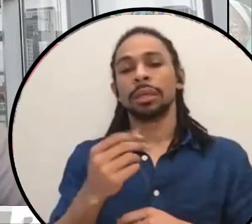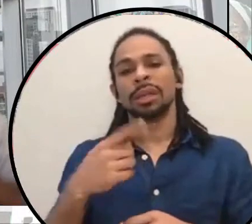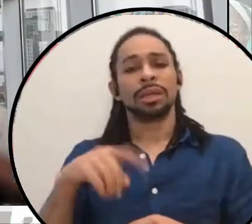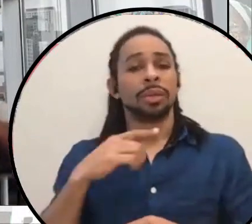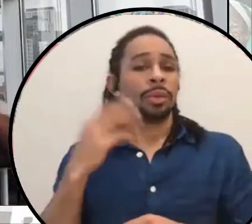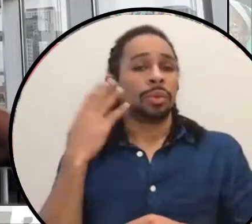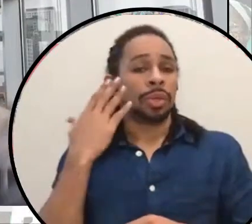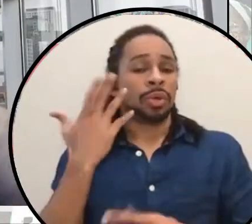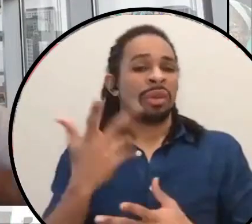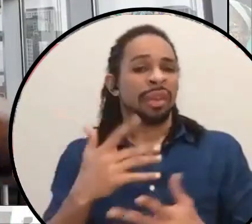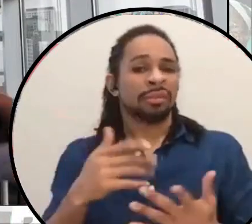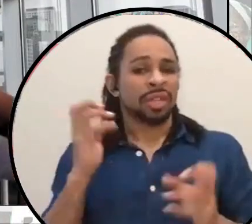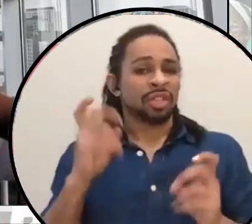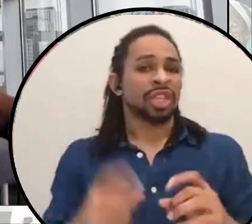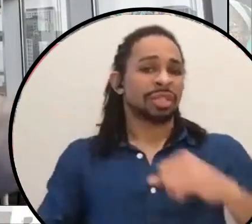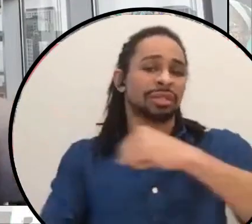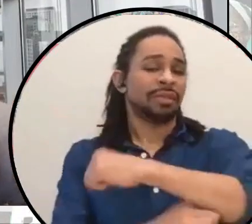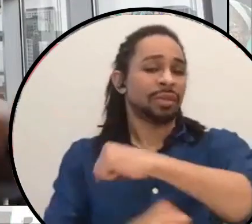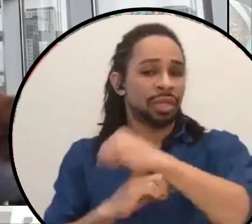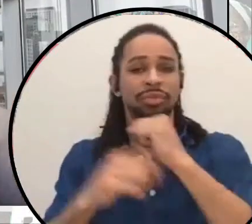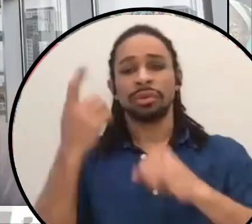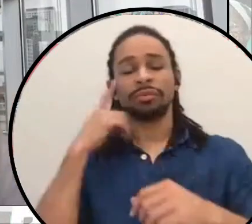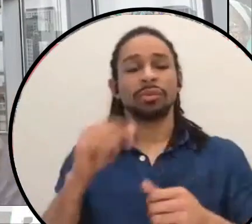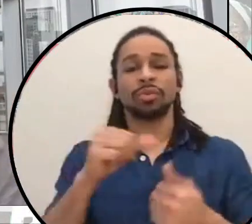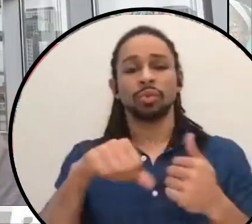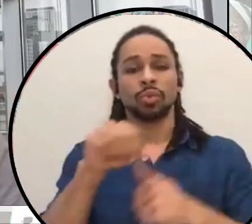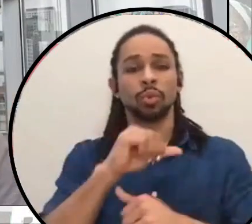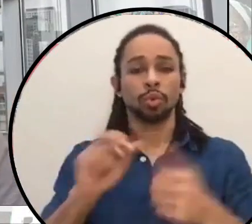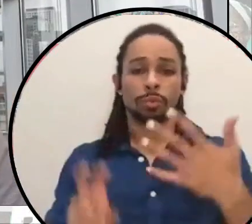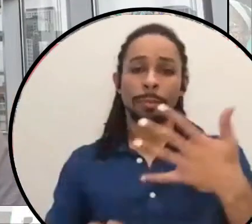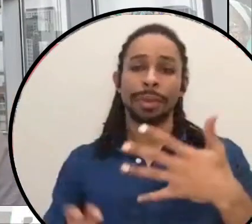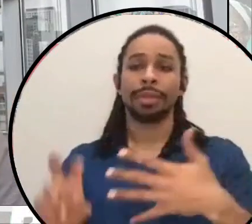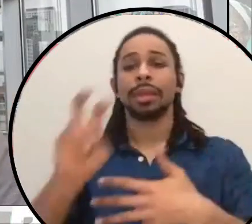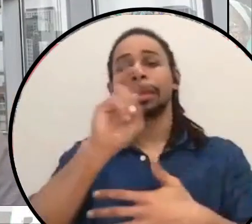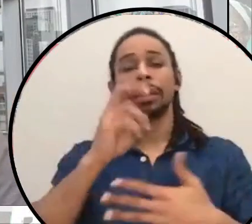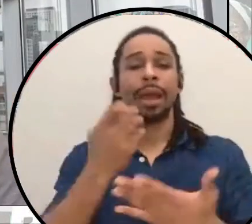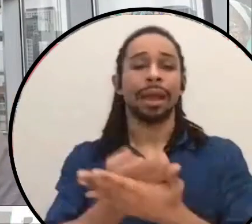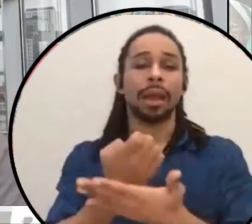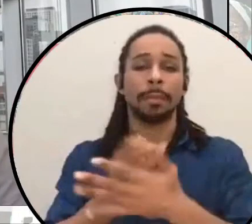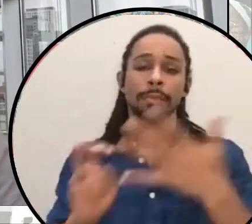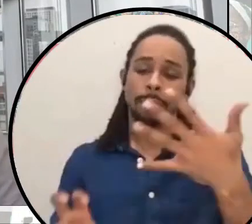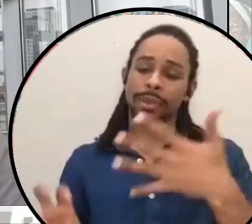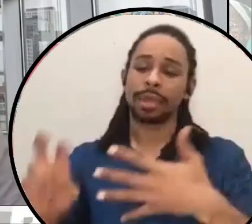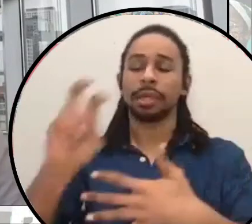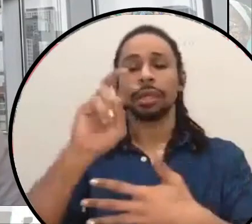is, is, is for social mobility, economic mobility, and so on and so forth. Um,